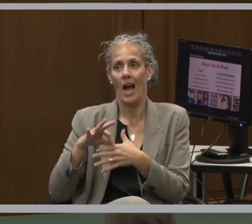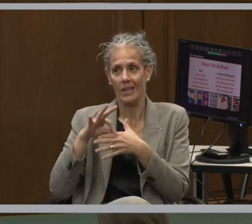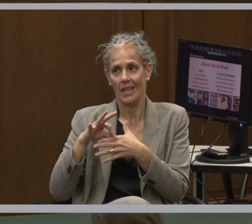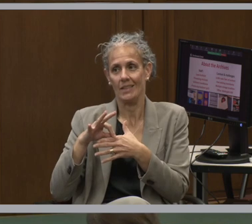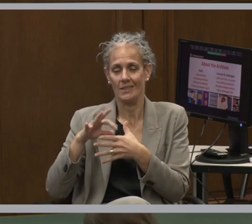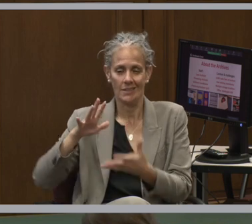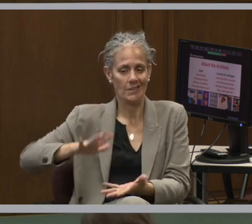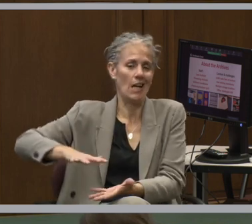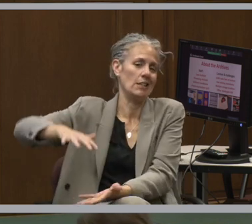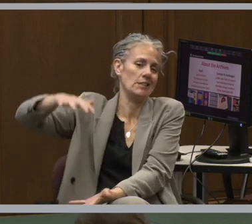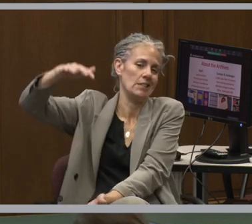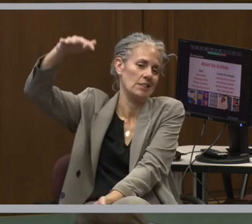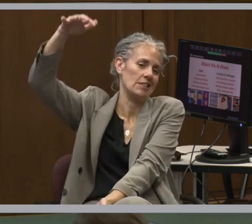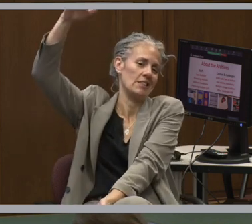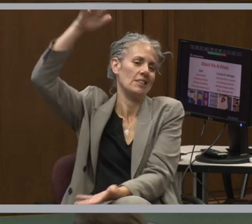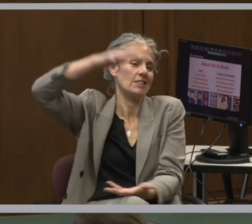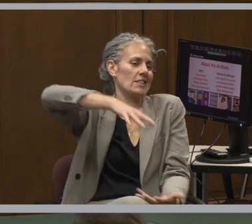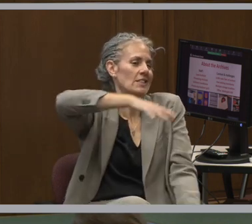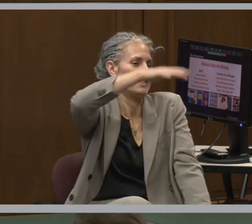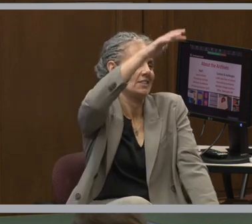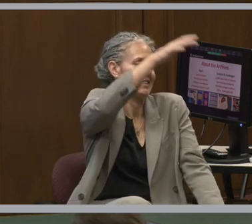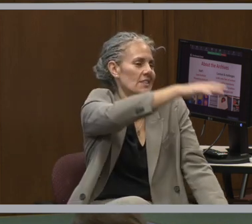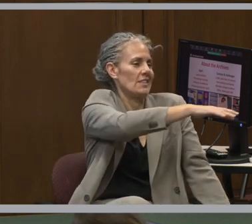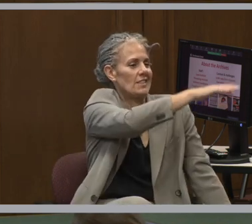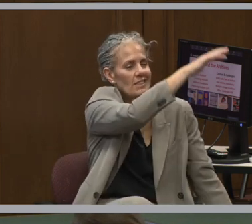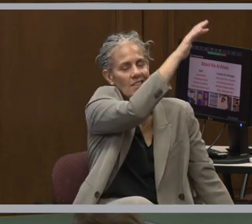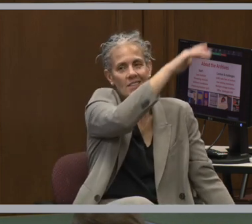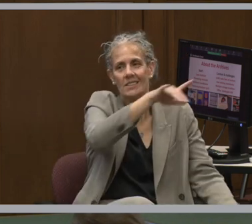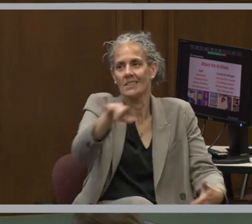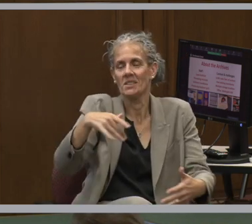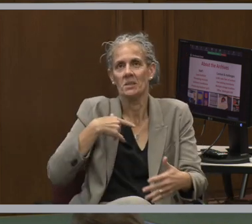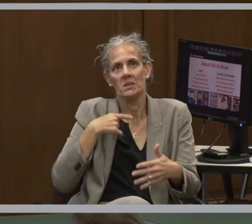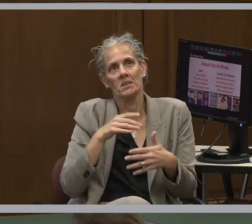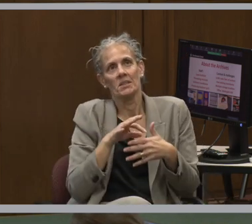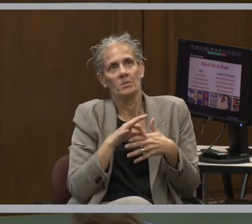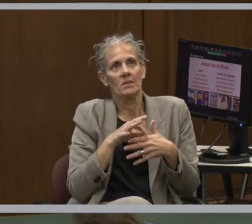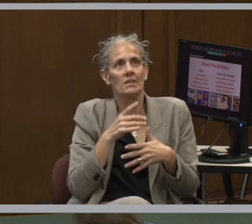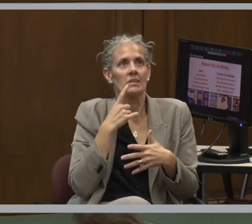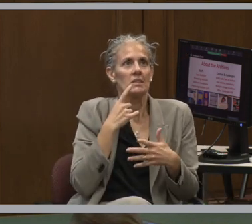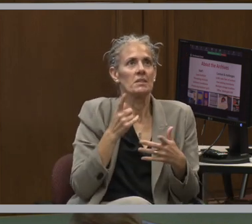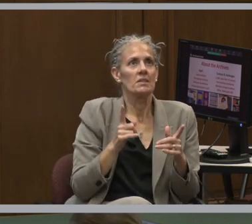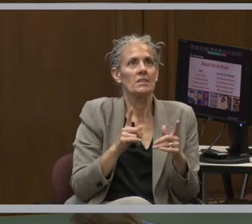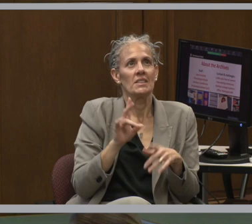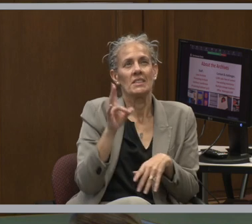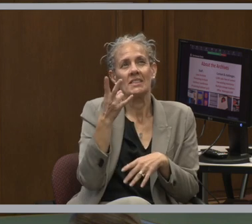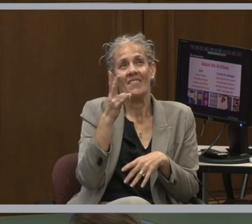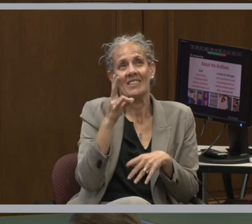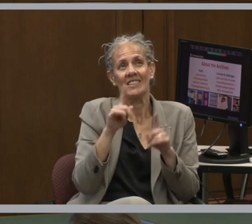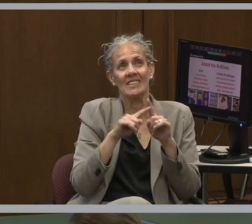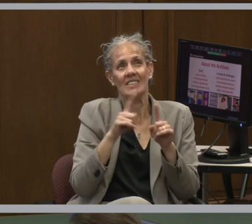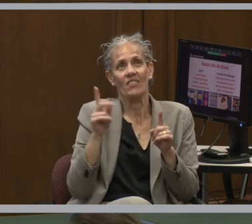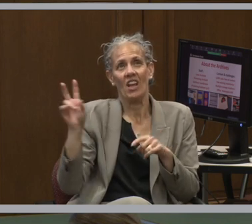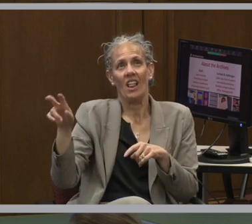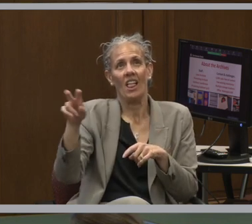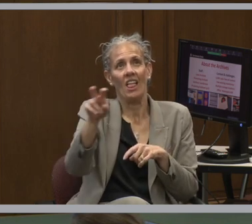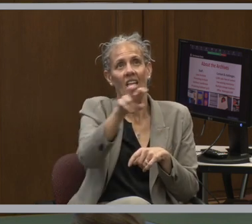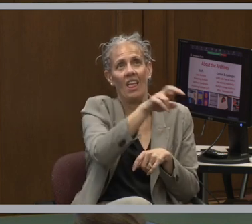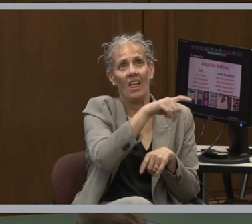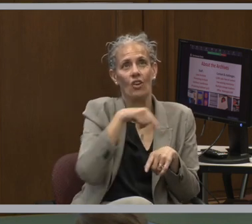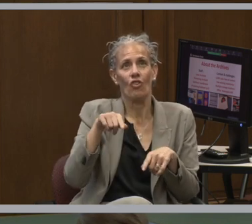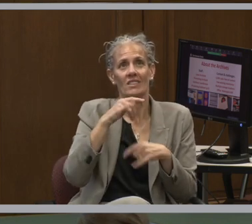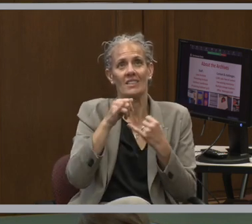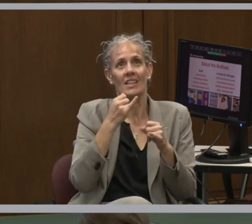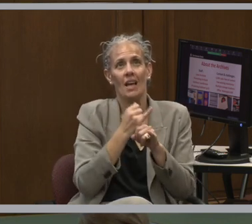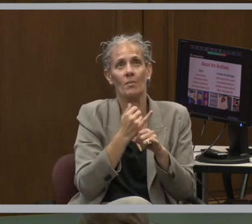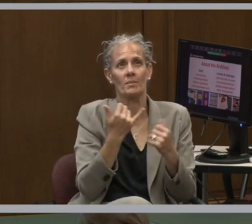We started off with, I think, materials in about 17 different locations across campus. We're down to, I think, around